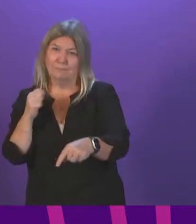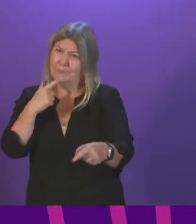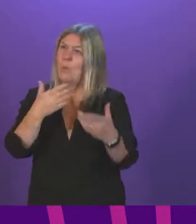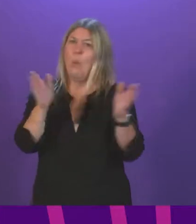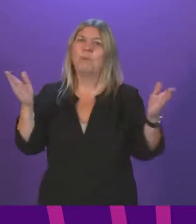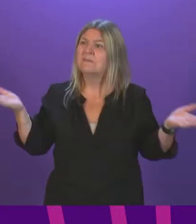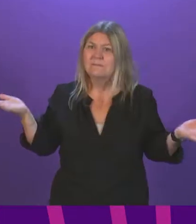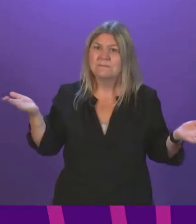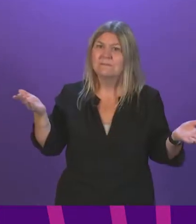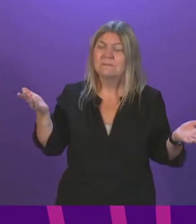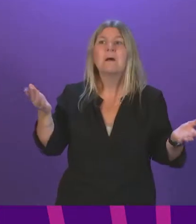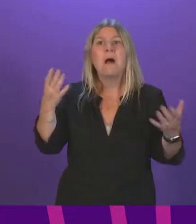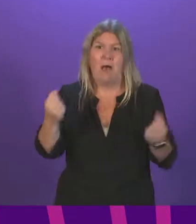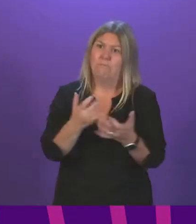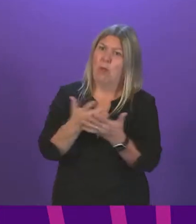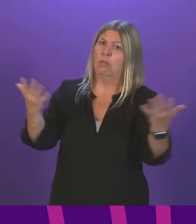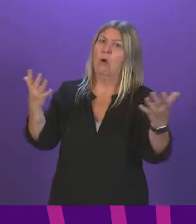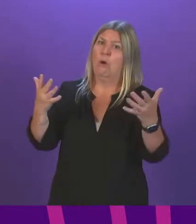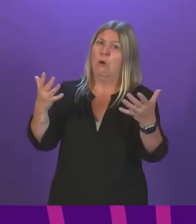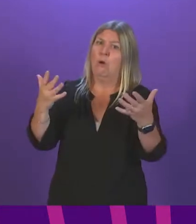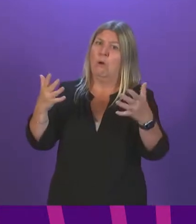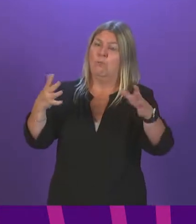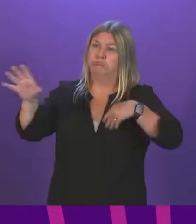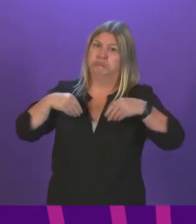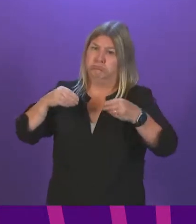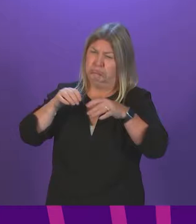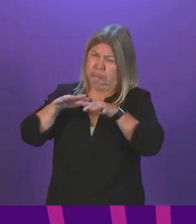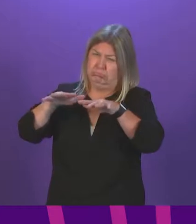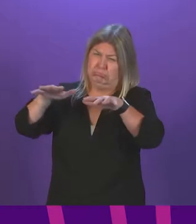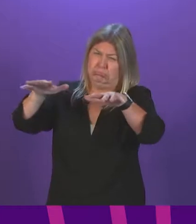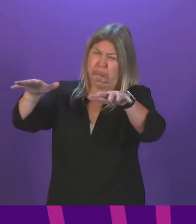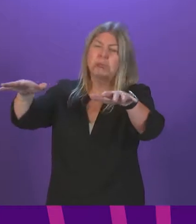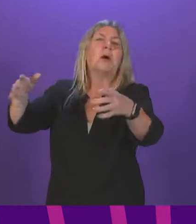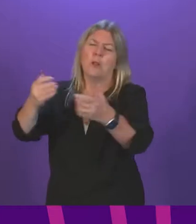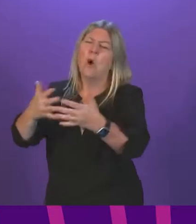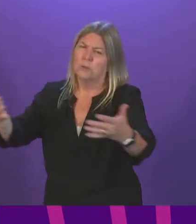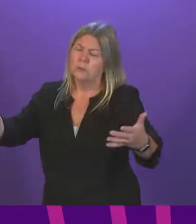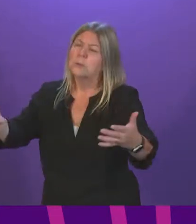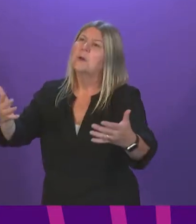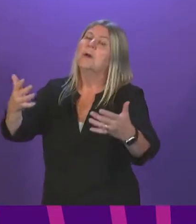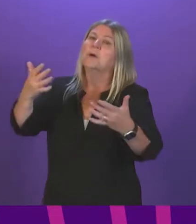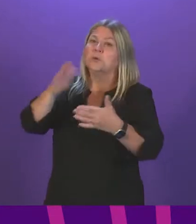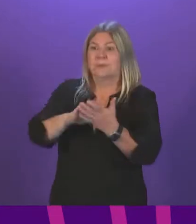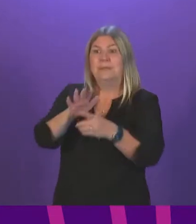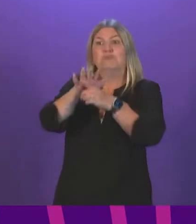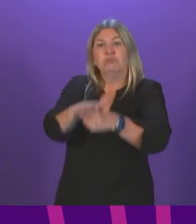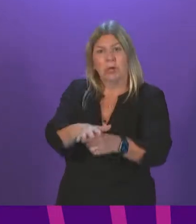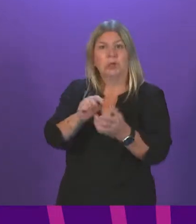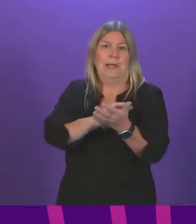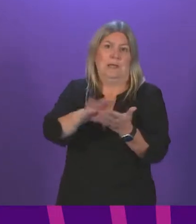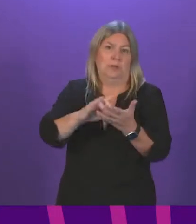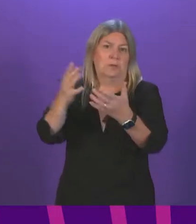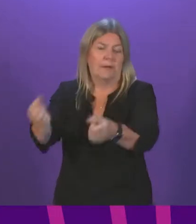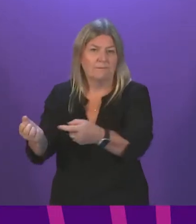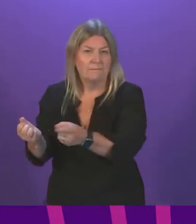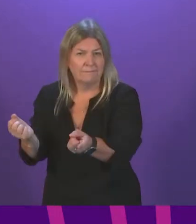a very significant level of caseload just now, which is putting huge pressure on the National Health Service. Hence, our rationale for